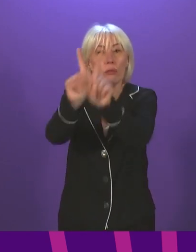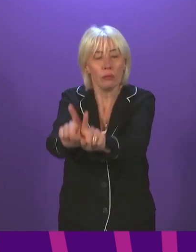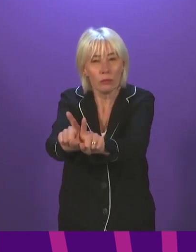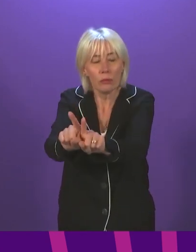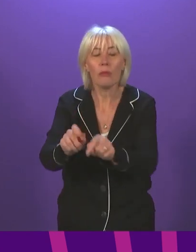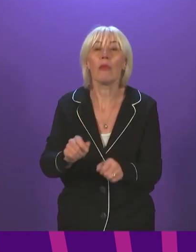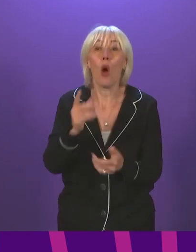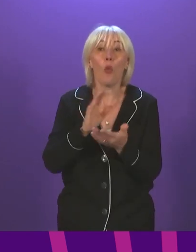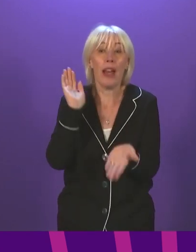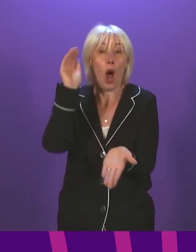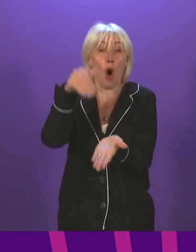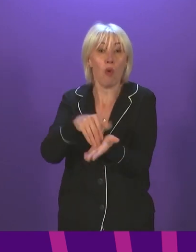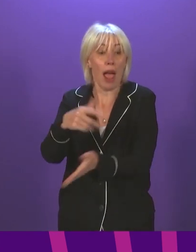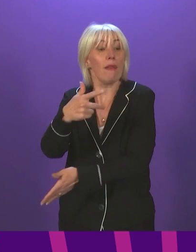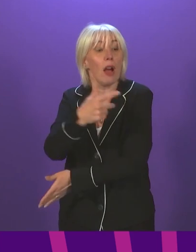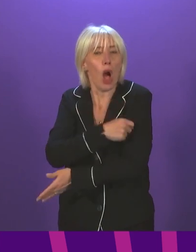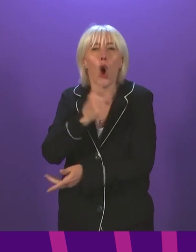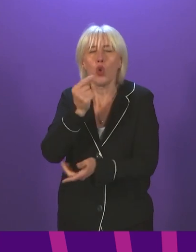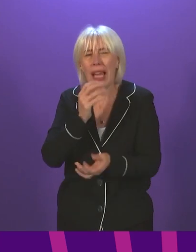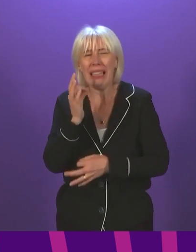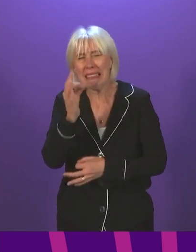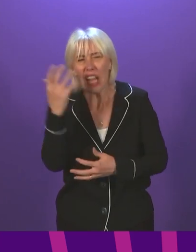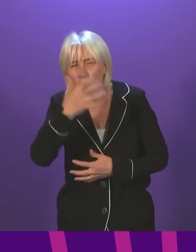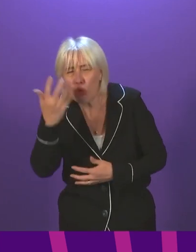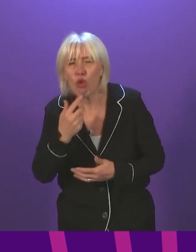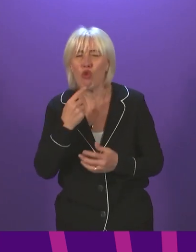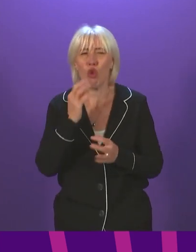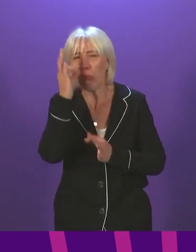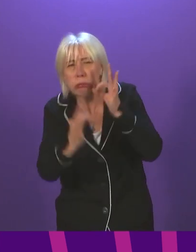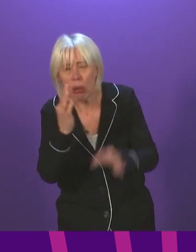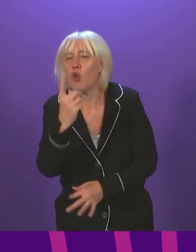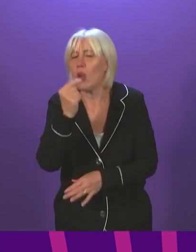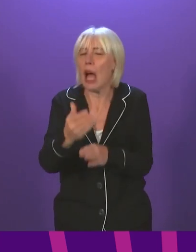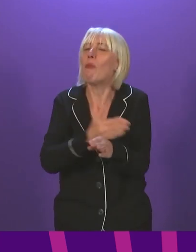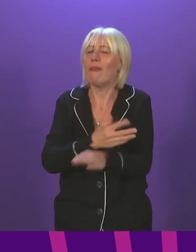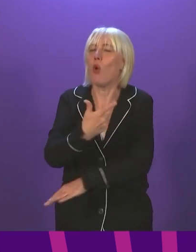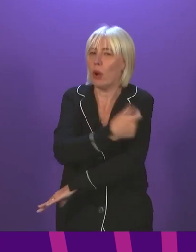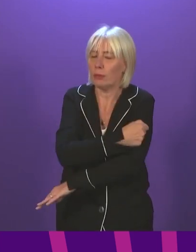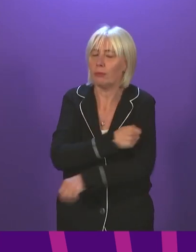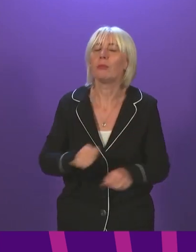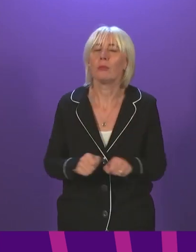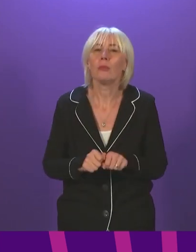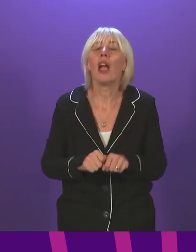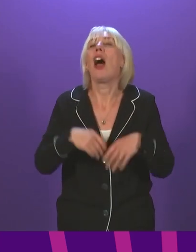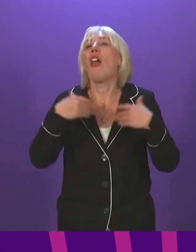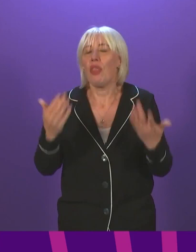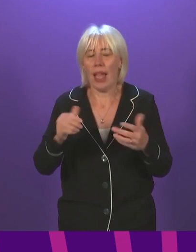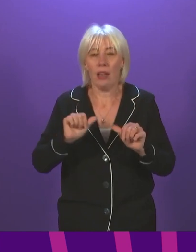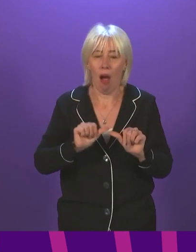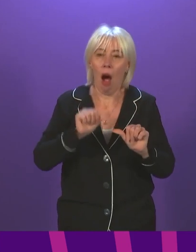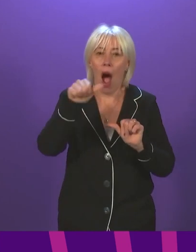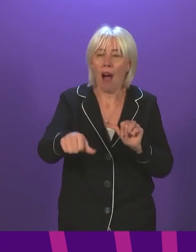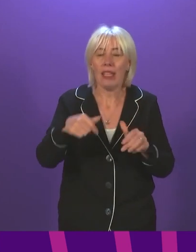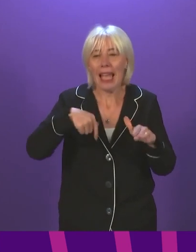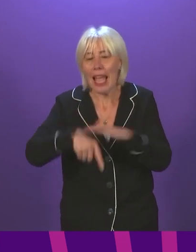include an opportunity to ask questions and discuss concerns. Finally, after the scheduled community sessions there will be a programme of vaccination